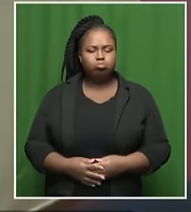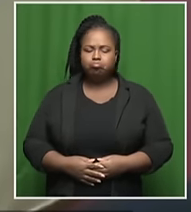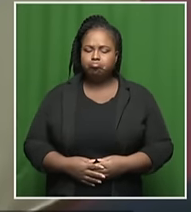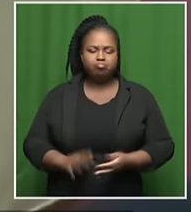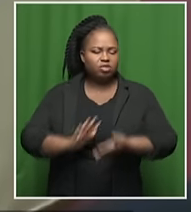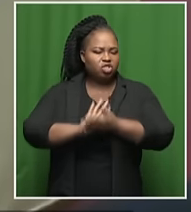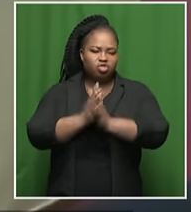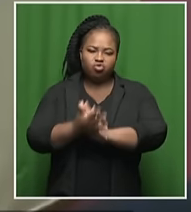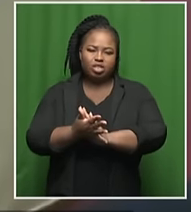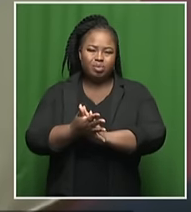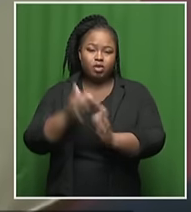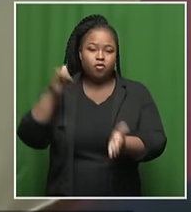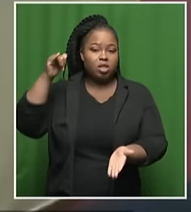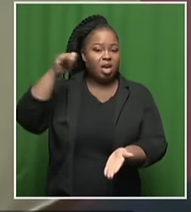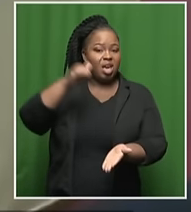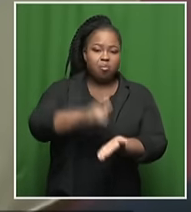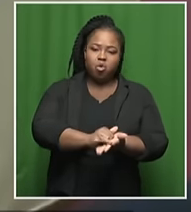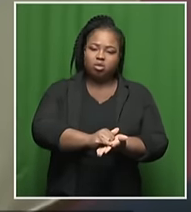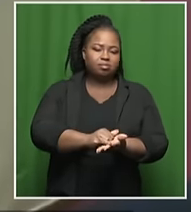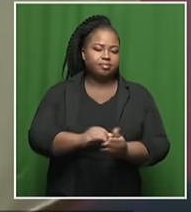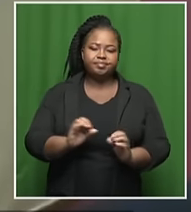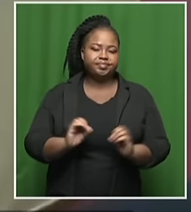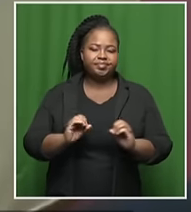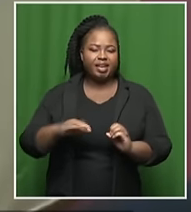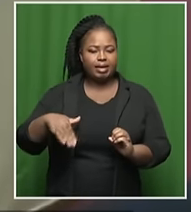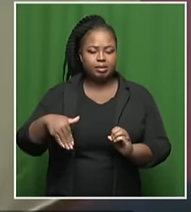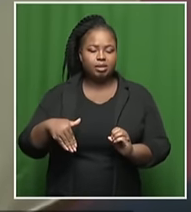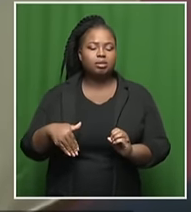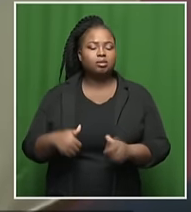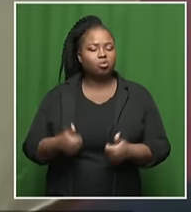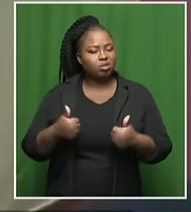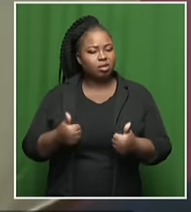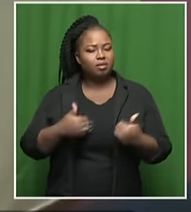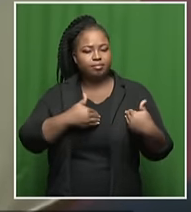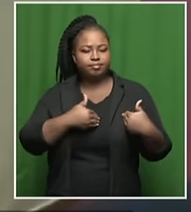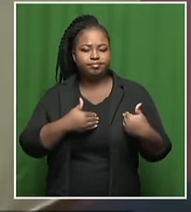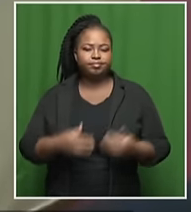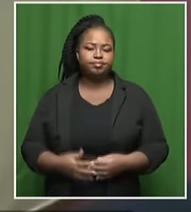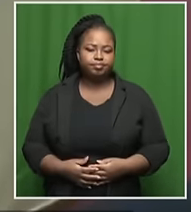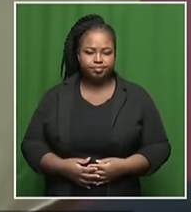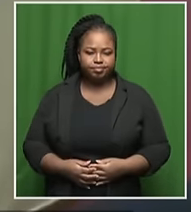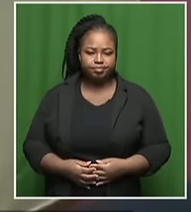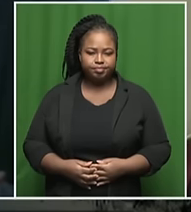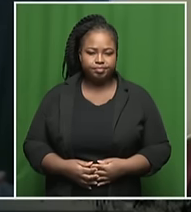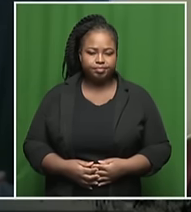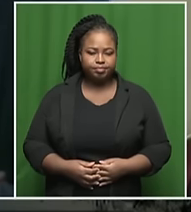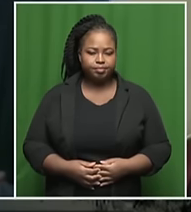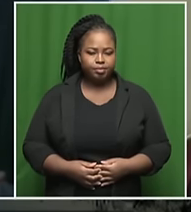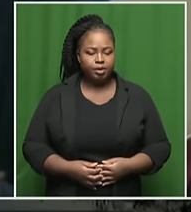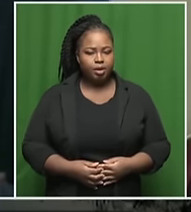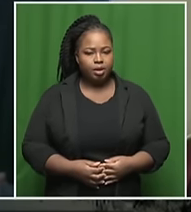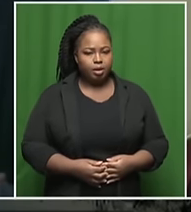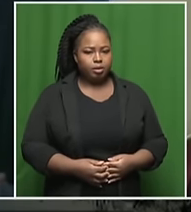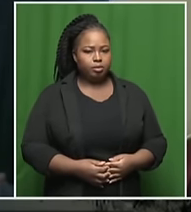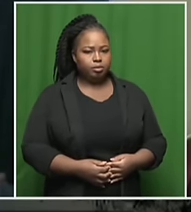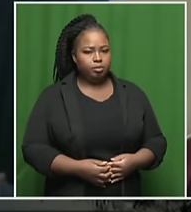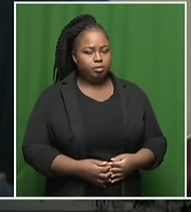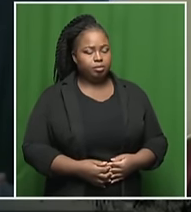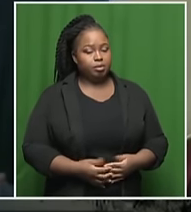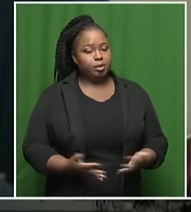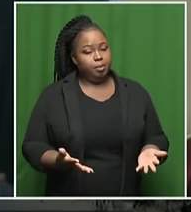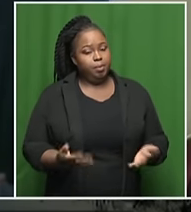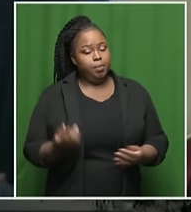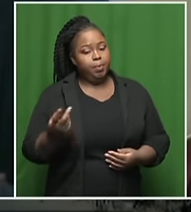disruption at this stage in any air travel in and out of the city of Cape Town. And then, of course, I would imagine